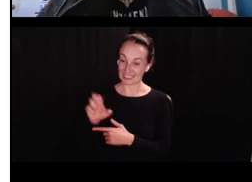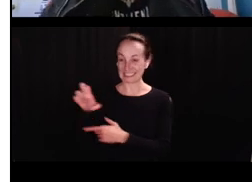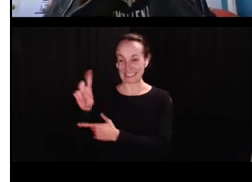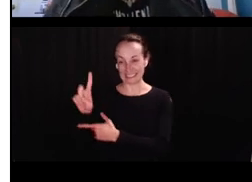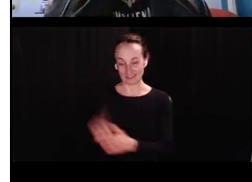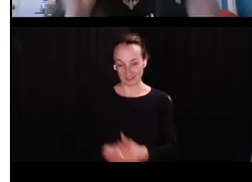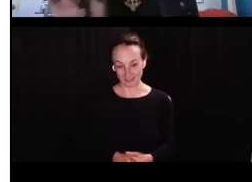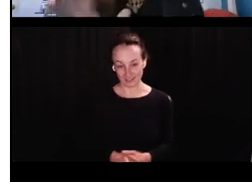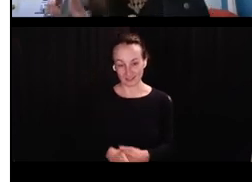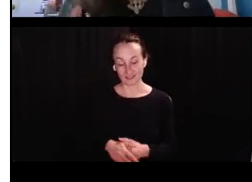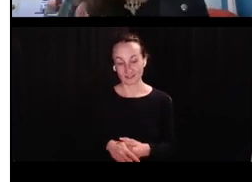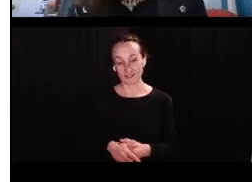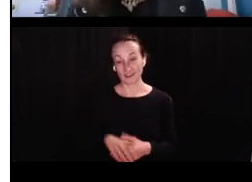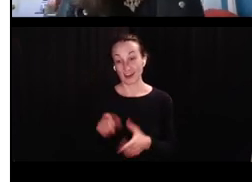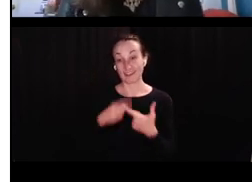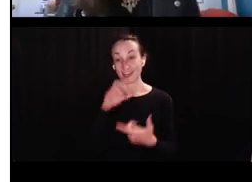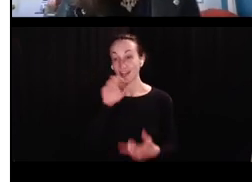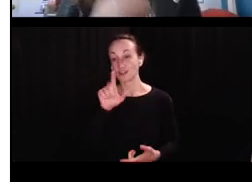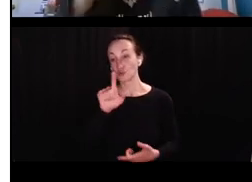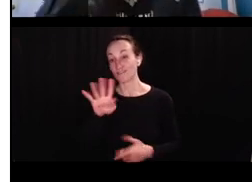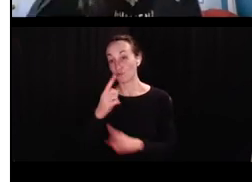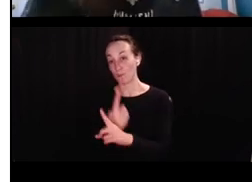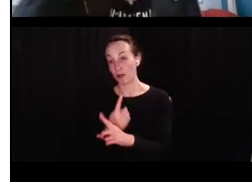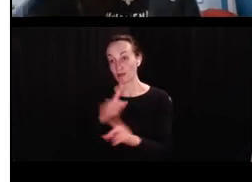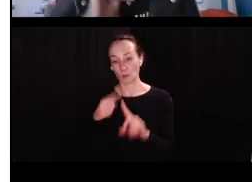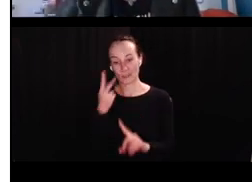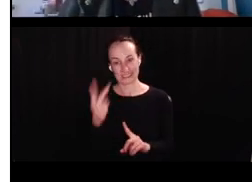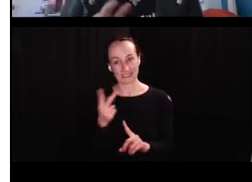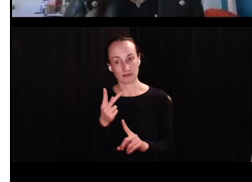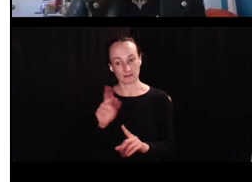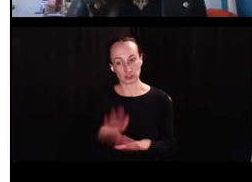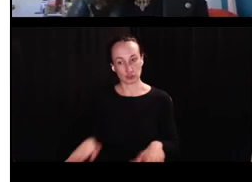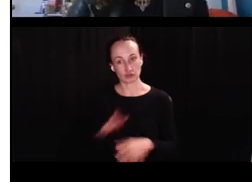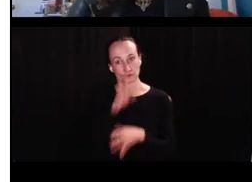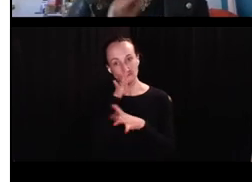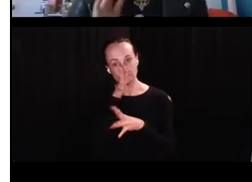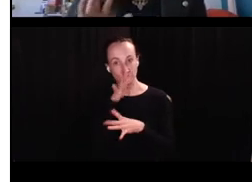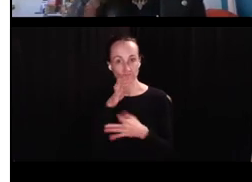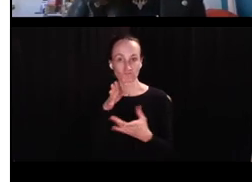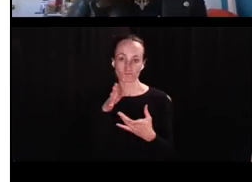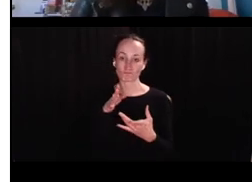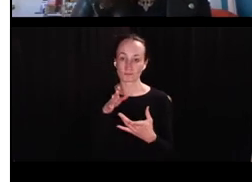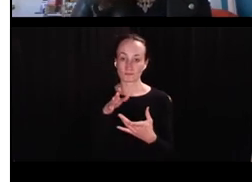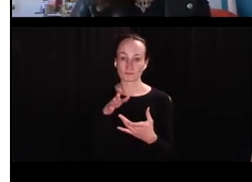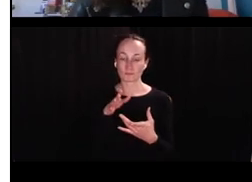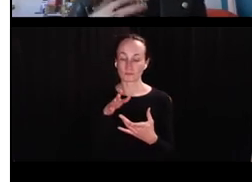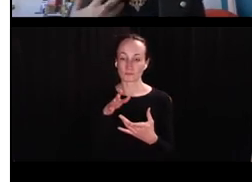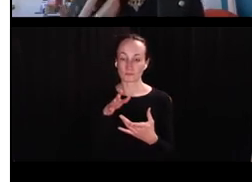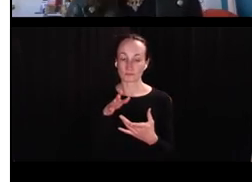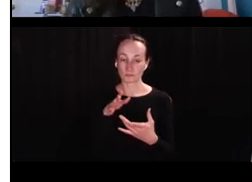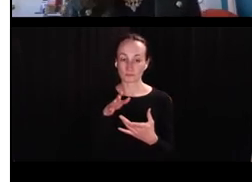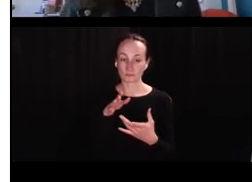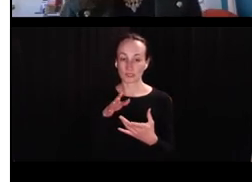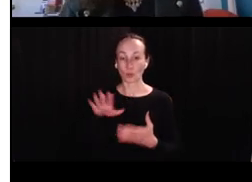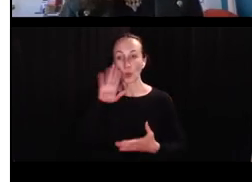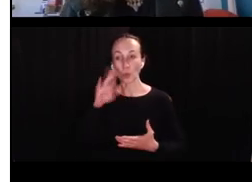verbs plus past tense ED. Um, and then at 24 months, when we see these in